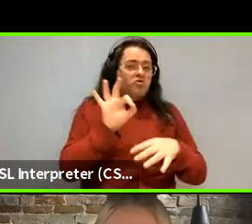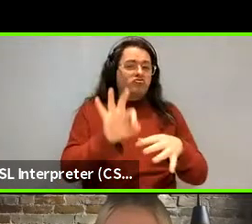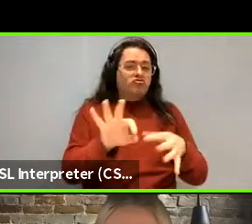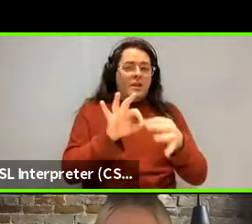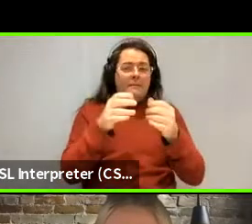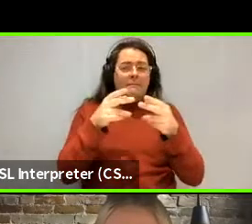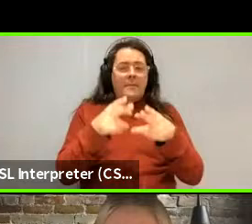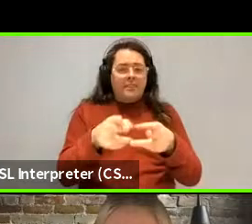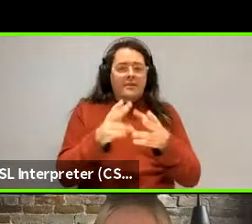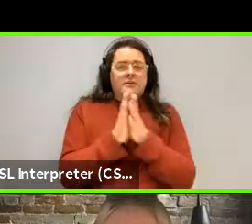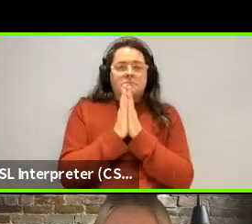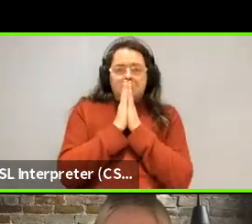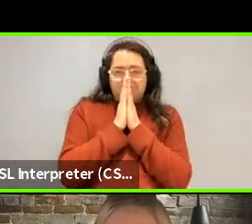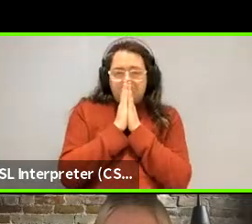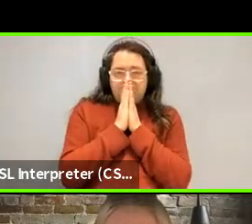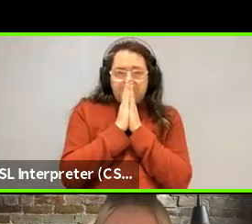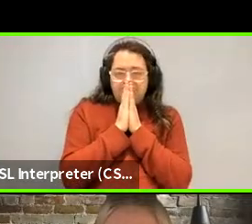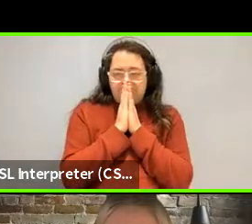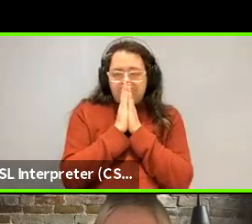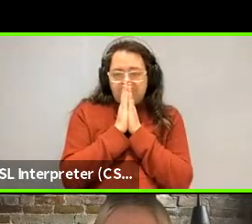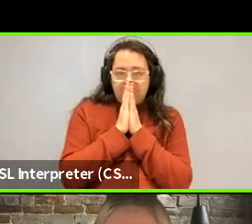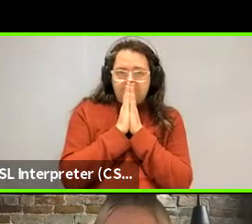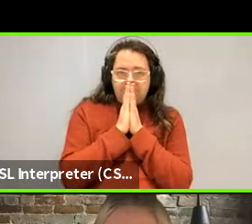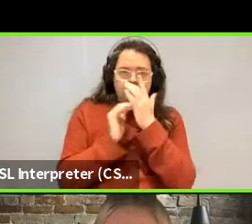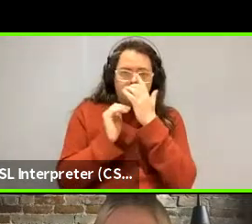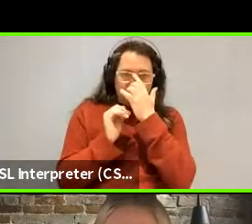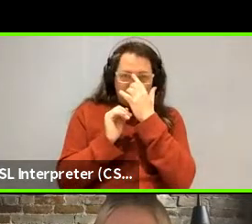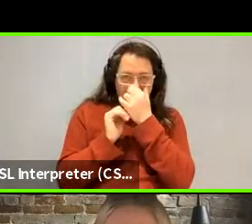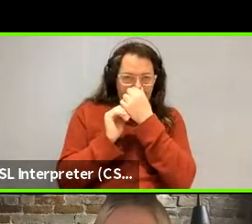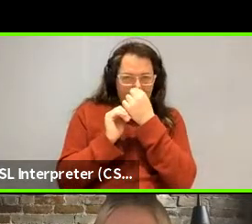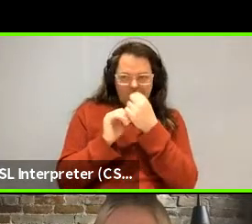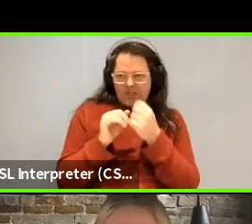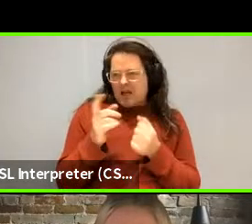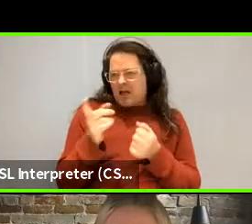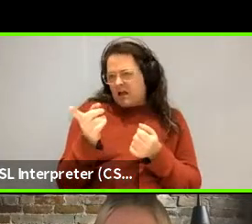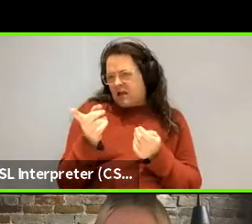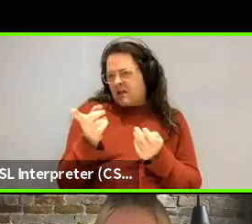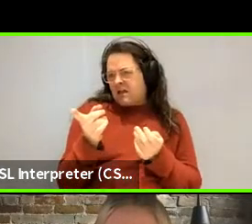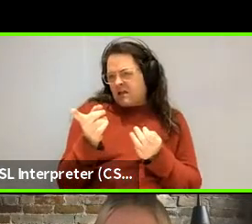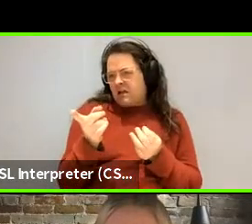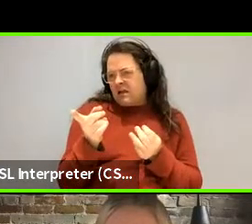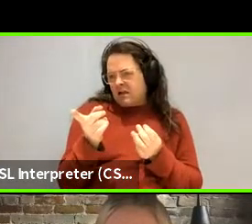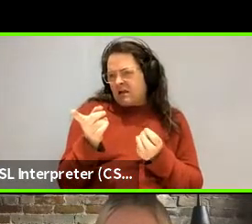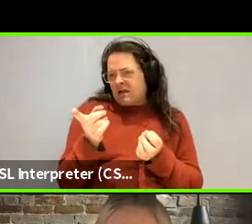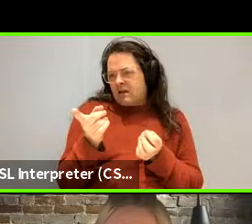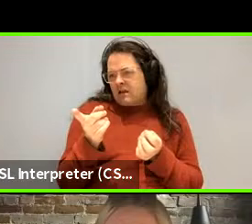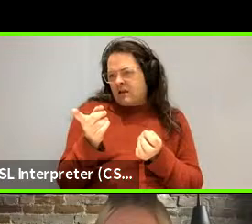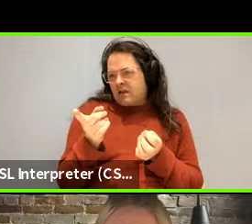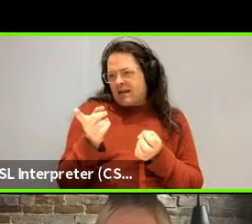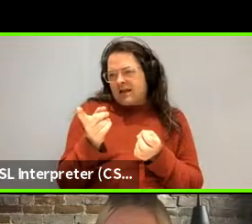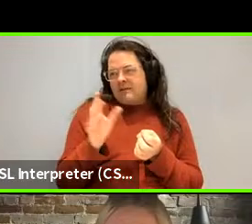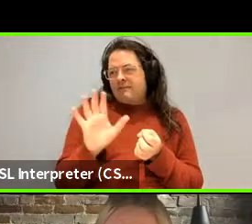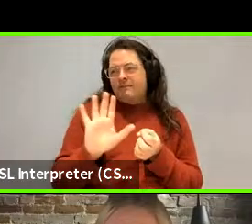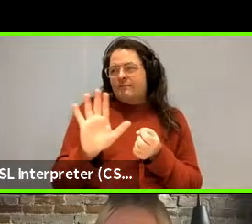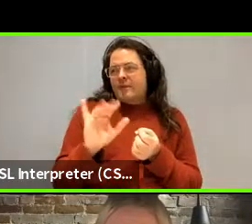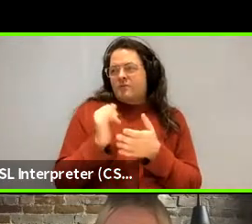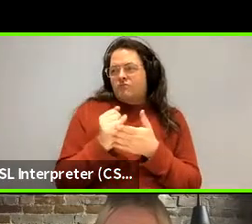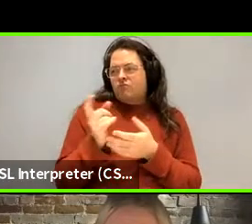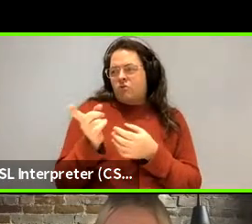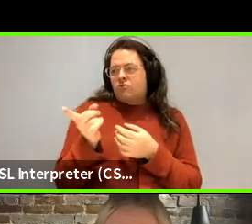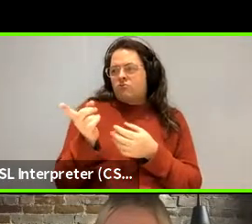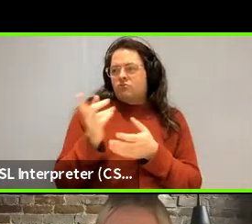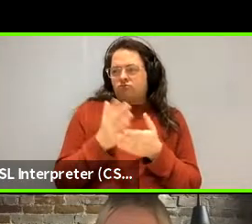yeah. Um, that's, that's not, uh, you know, that's a misrepresentation. So they actually, the, the, I mean, the